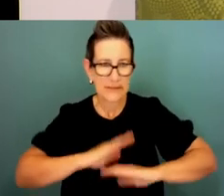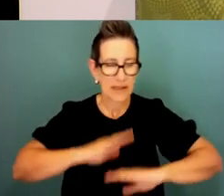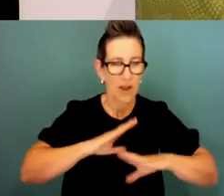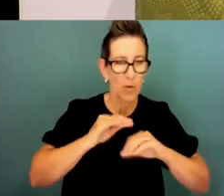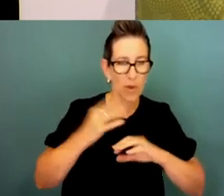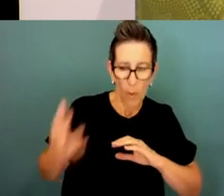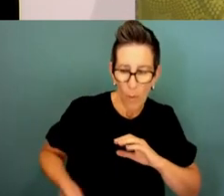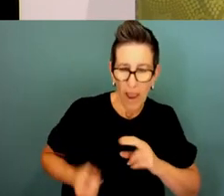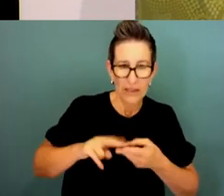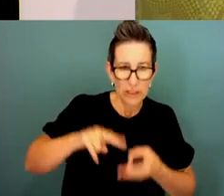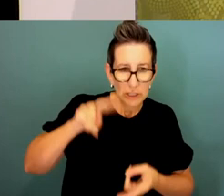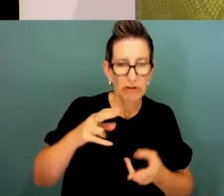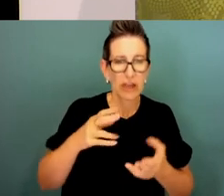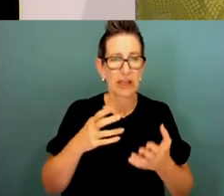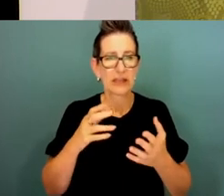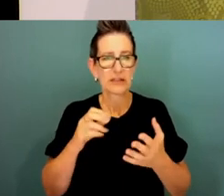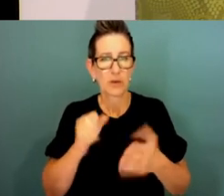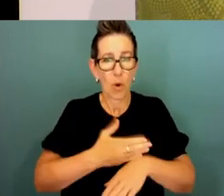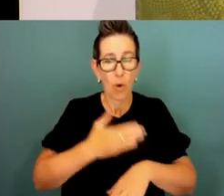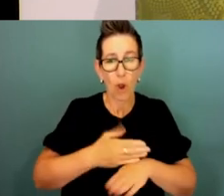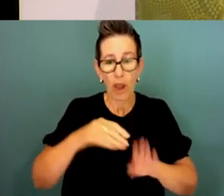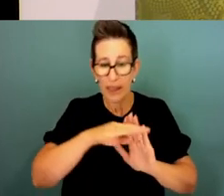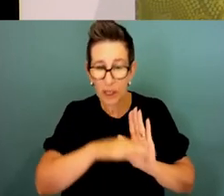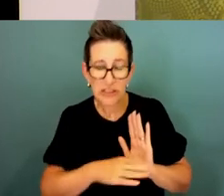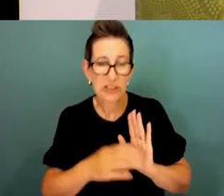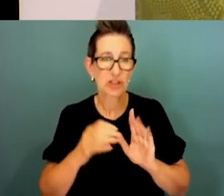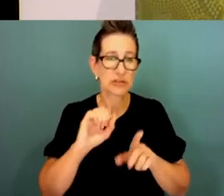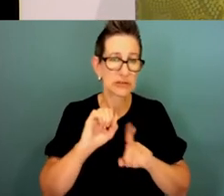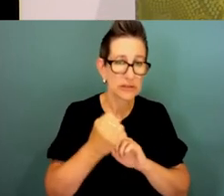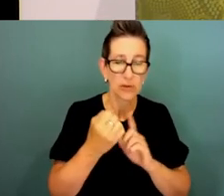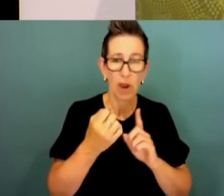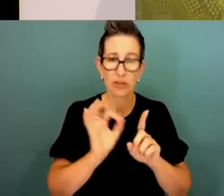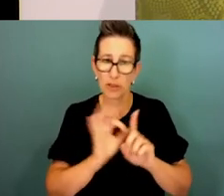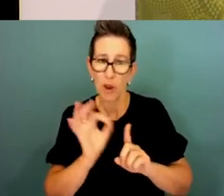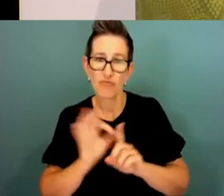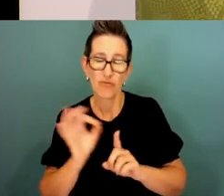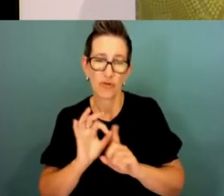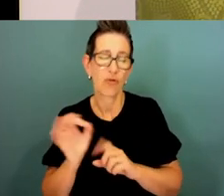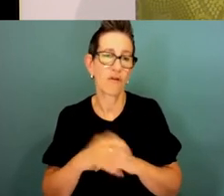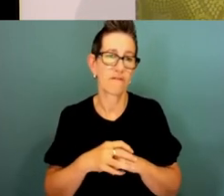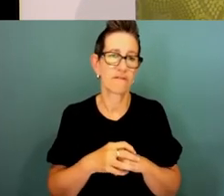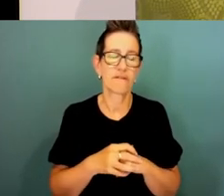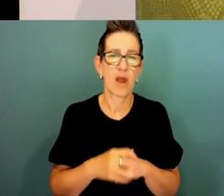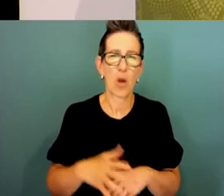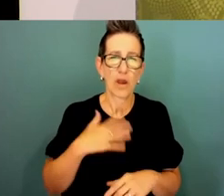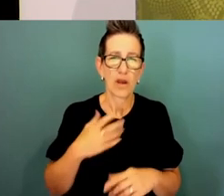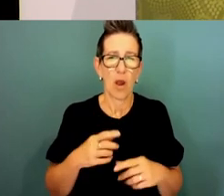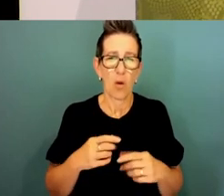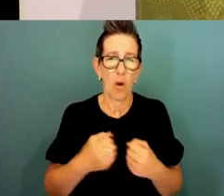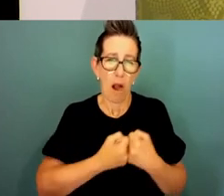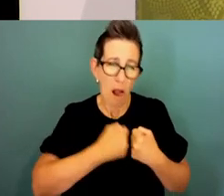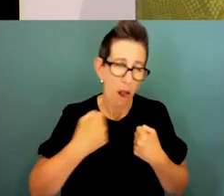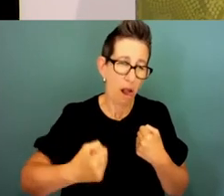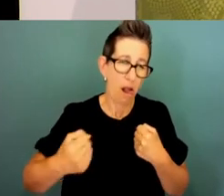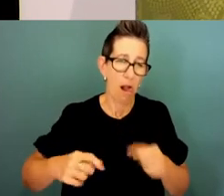and improvements to conditions where we can and settle those agreements as soon as possible. We don't want to draw it out and we are